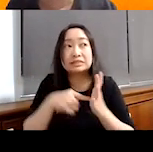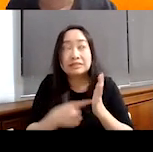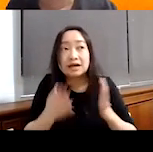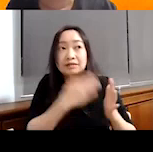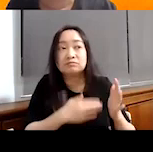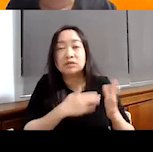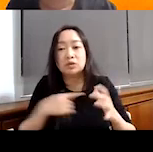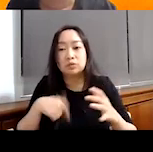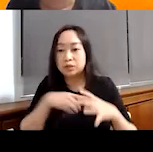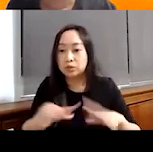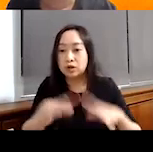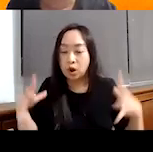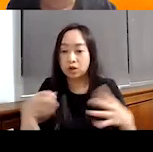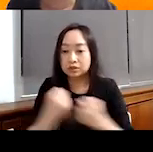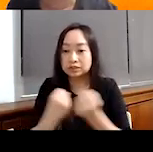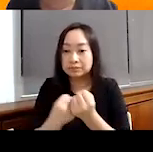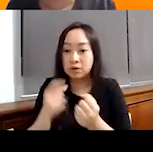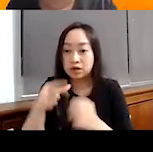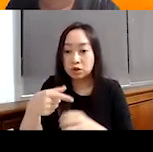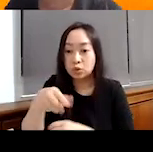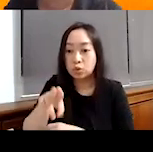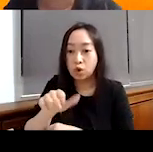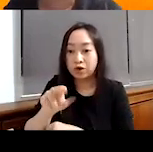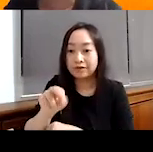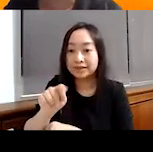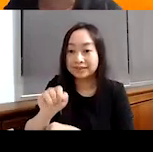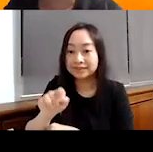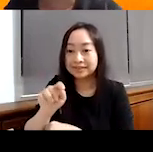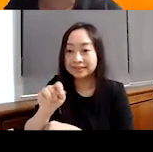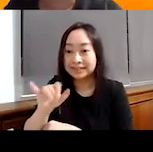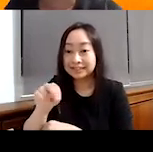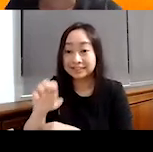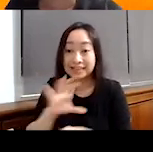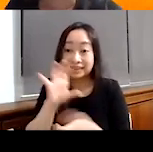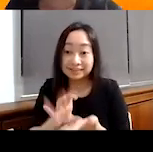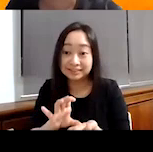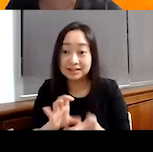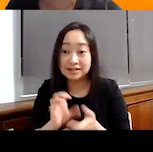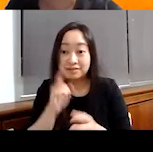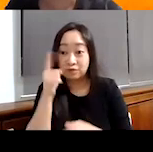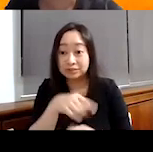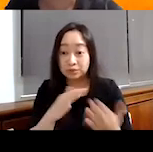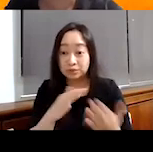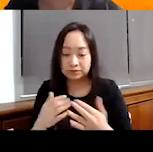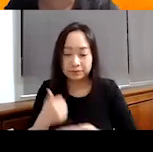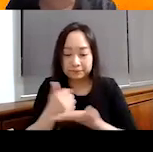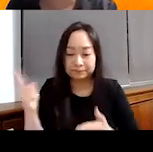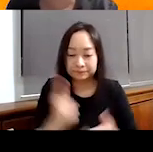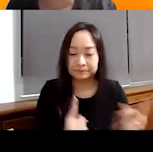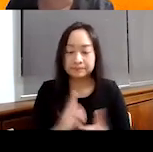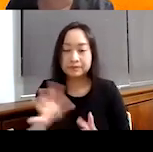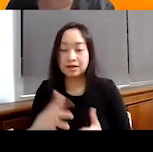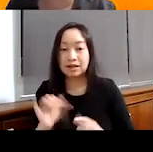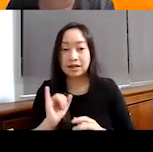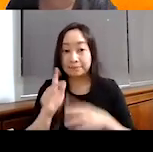did a lot to support the quarantine centers that are available for these communities to make sure that they, um, like even small things, like people were